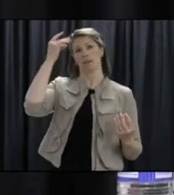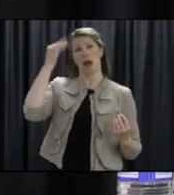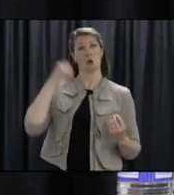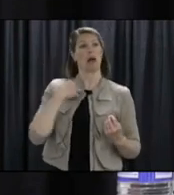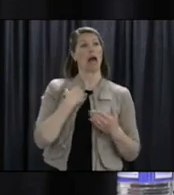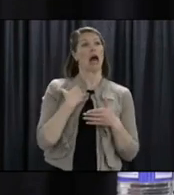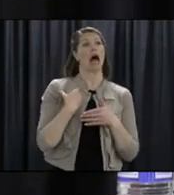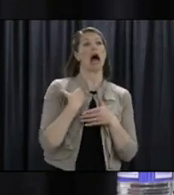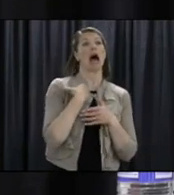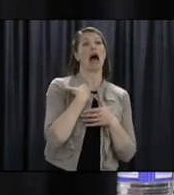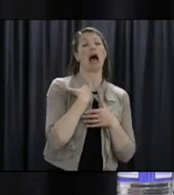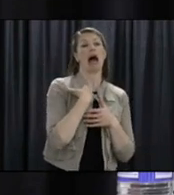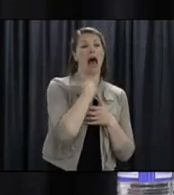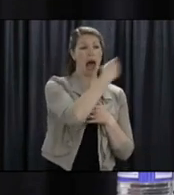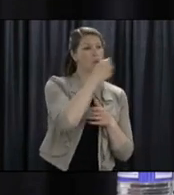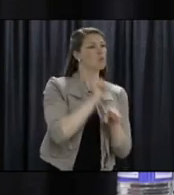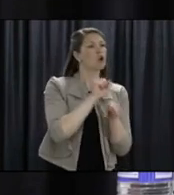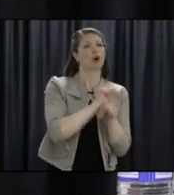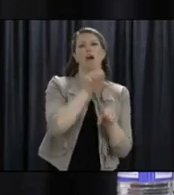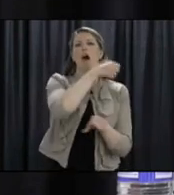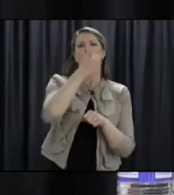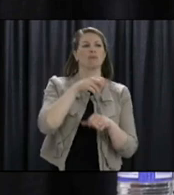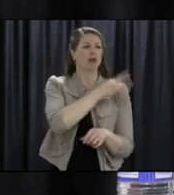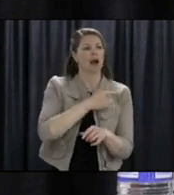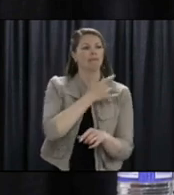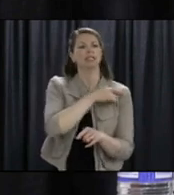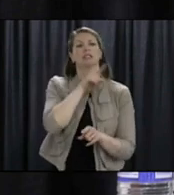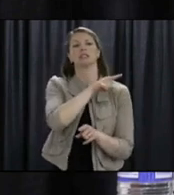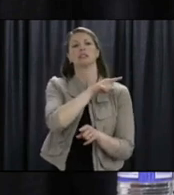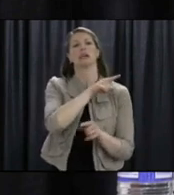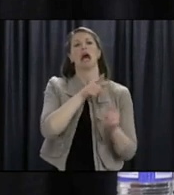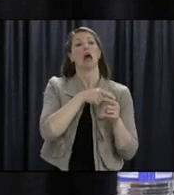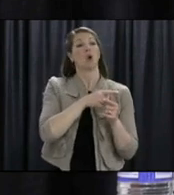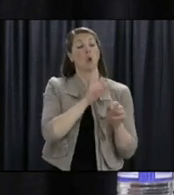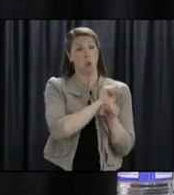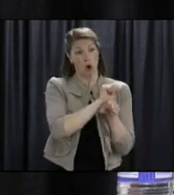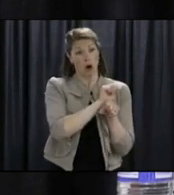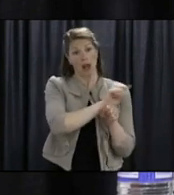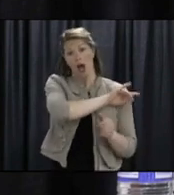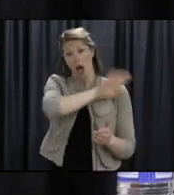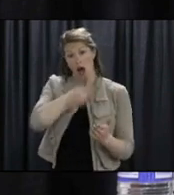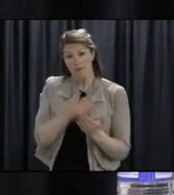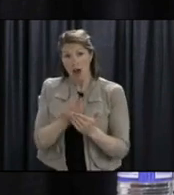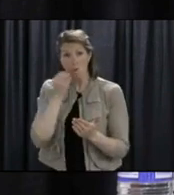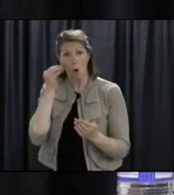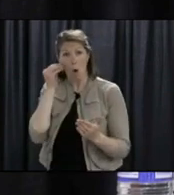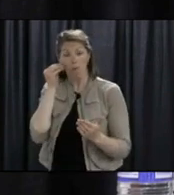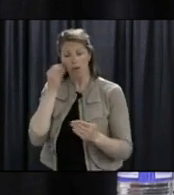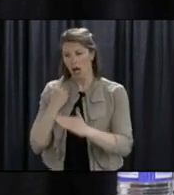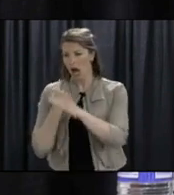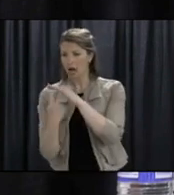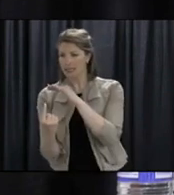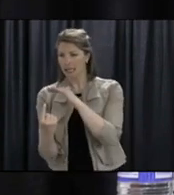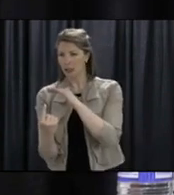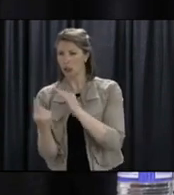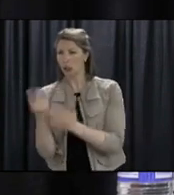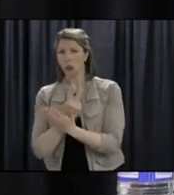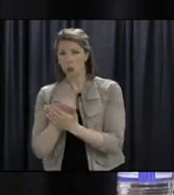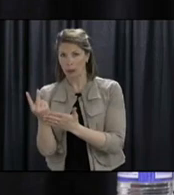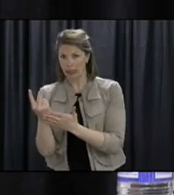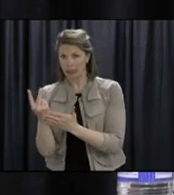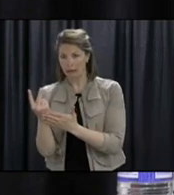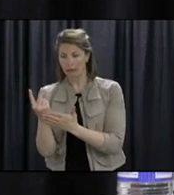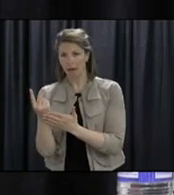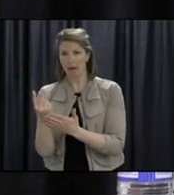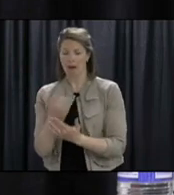days, you're spending 28 of those not being able to move off your property because a lot of these people, when they go to work, they can go to their job site but